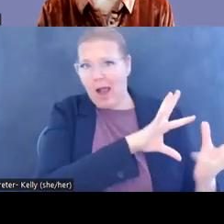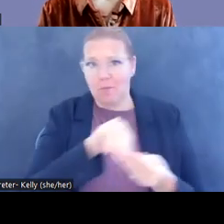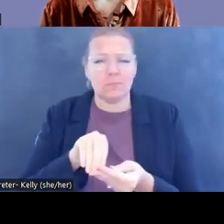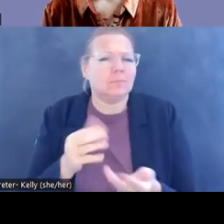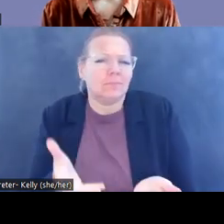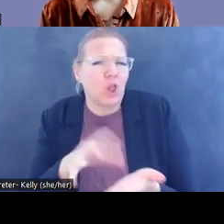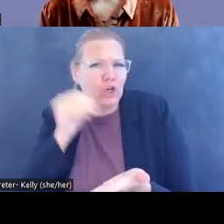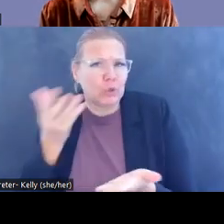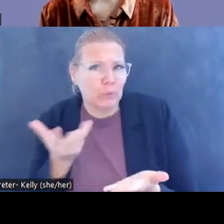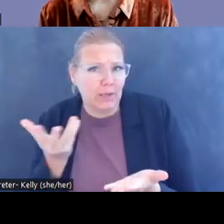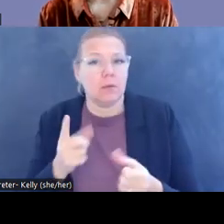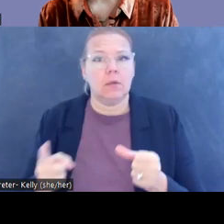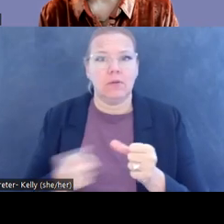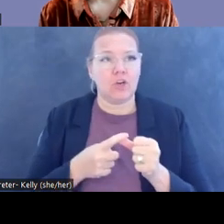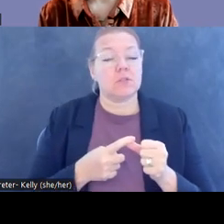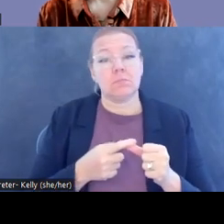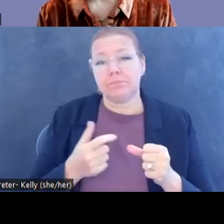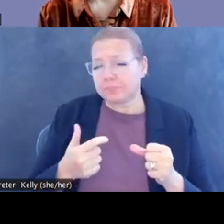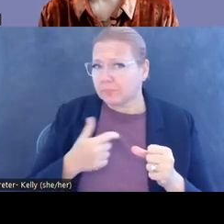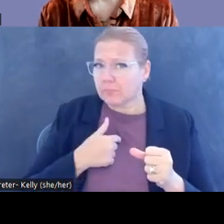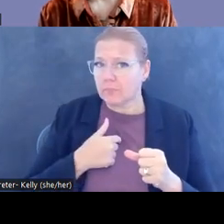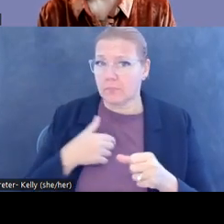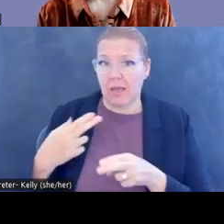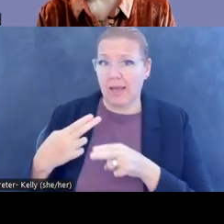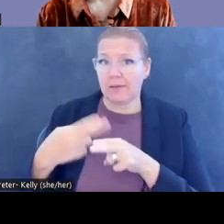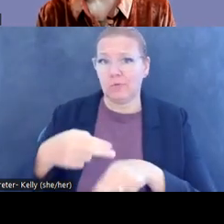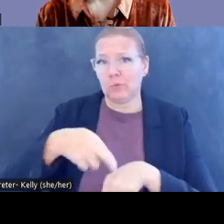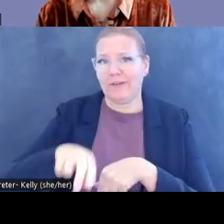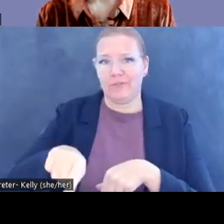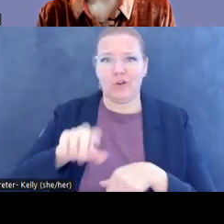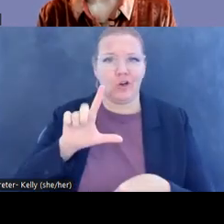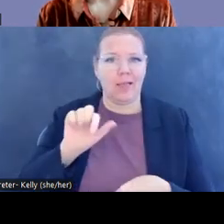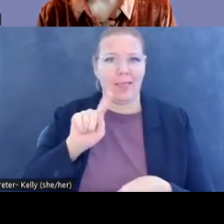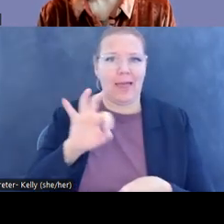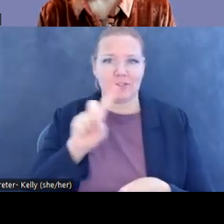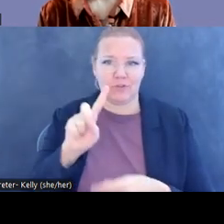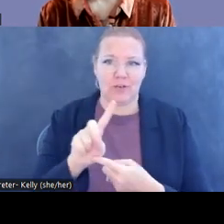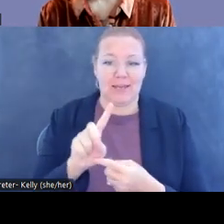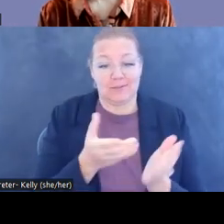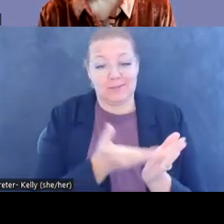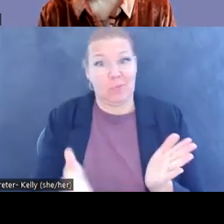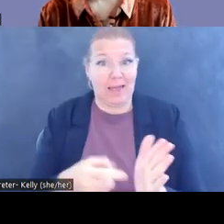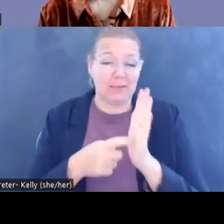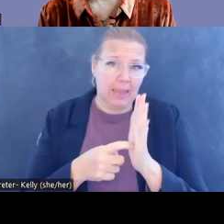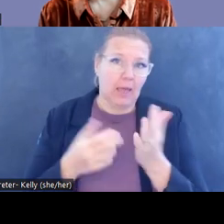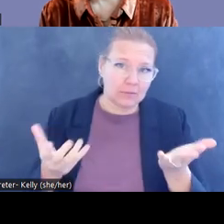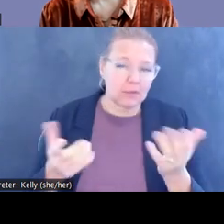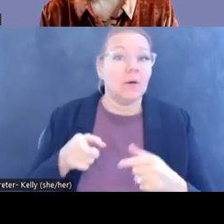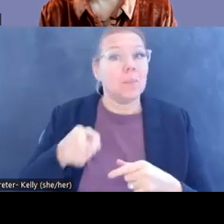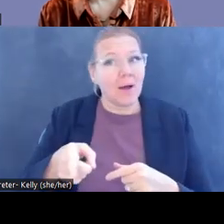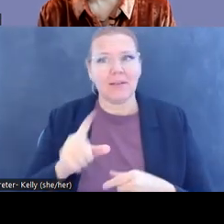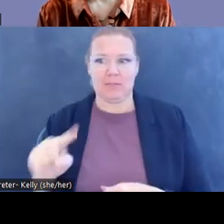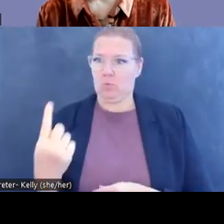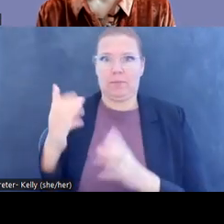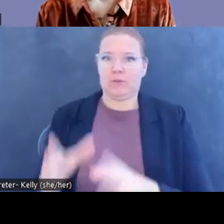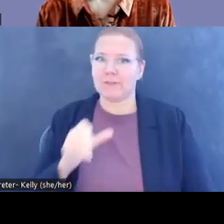First, while I frequently do refer to Latchford as a one-man supply and demand, he also had a lot of help, not